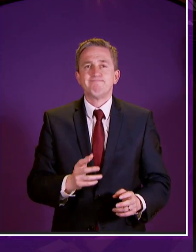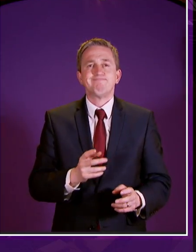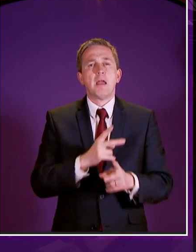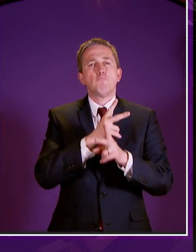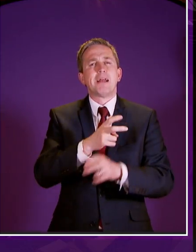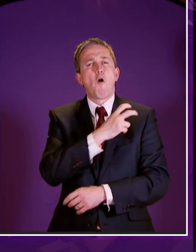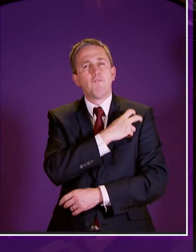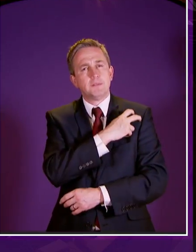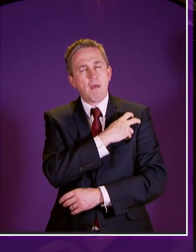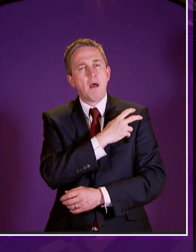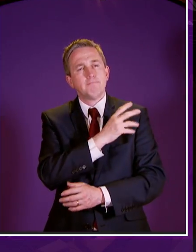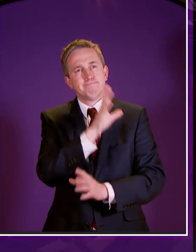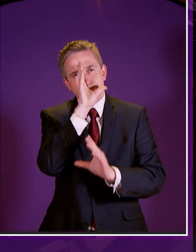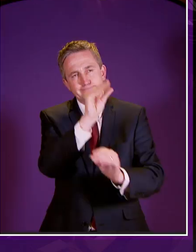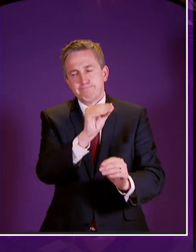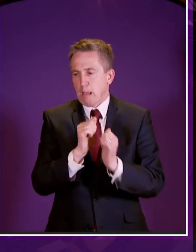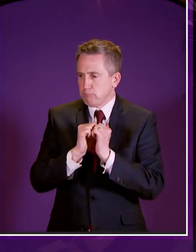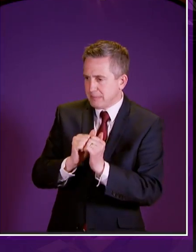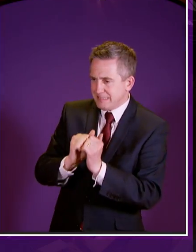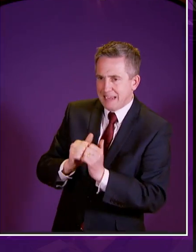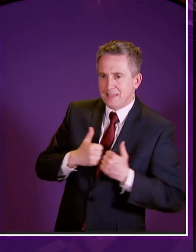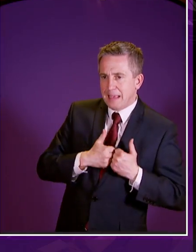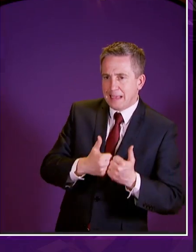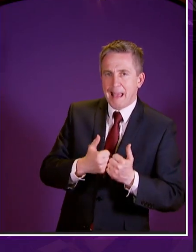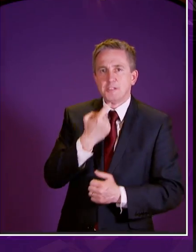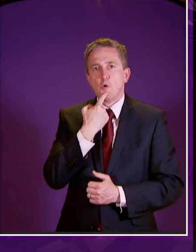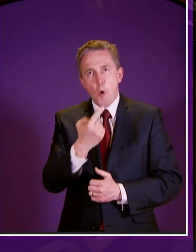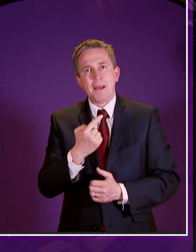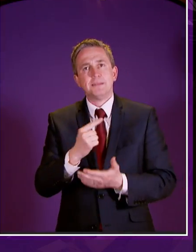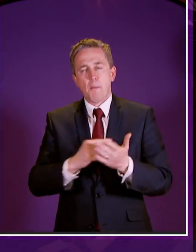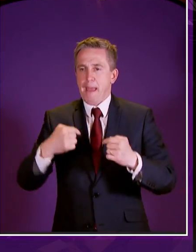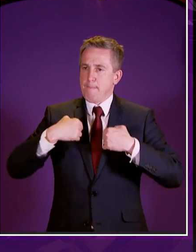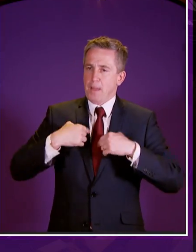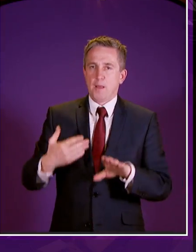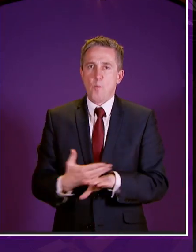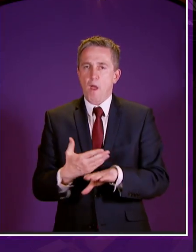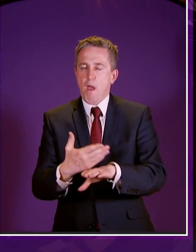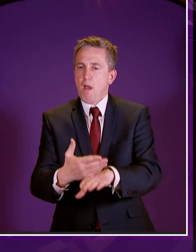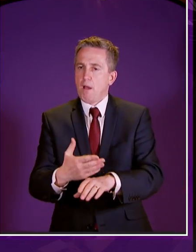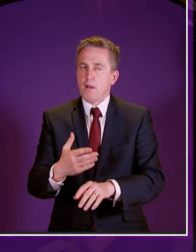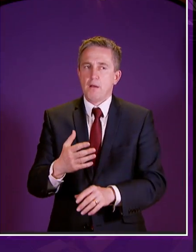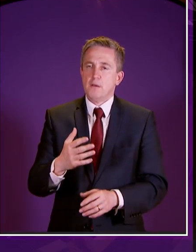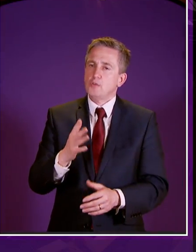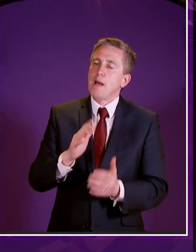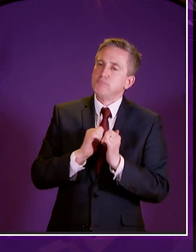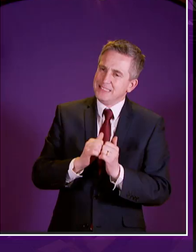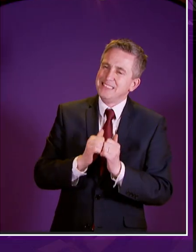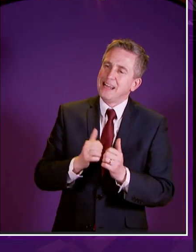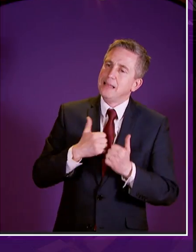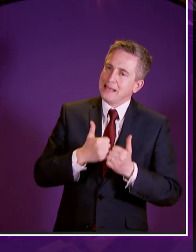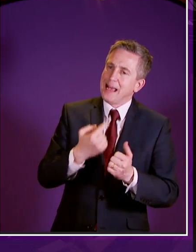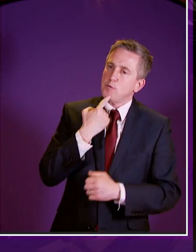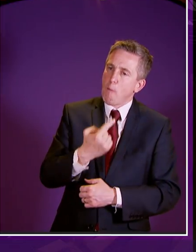for all the very kind comments that have been made uh about me but can i just be clear i'm very grateful for those